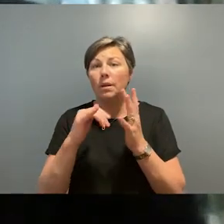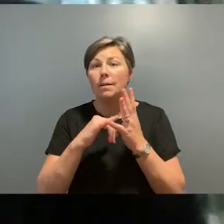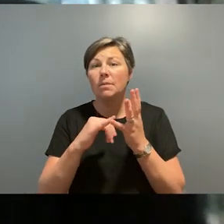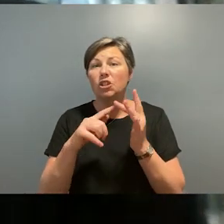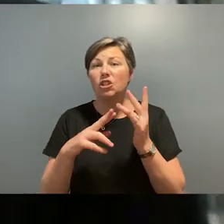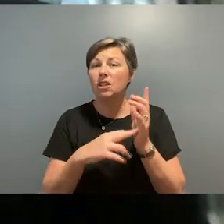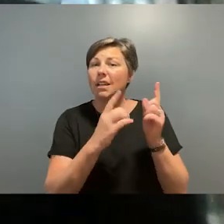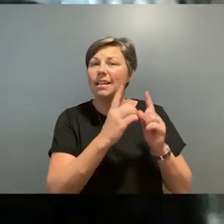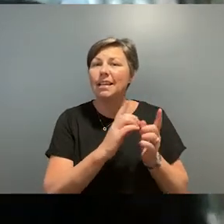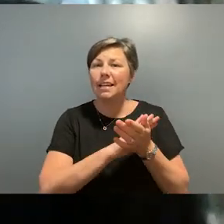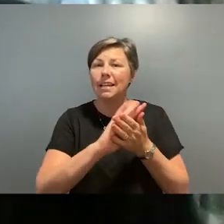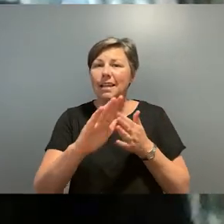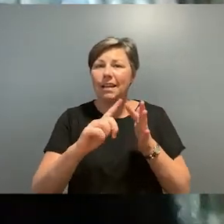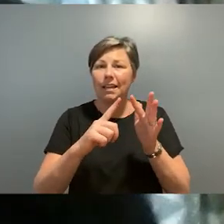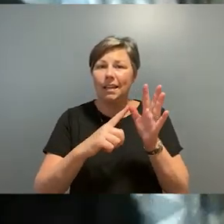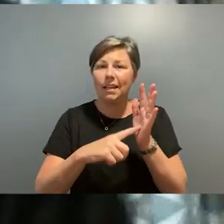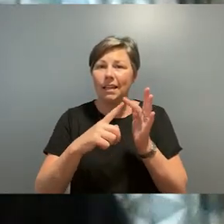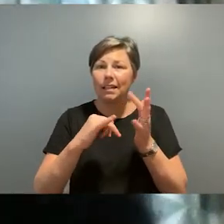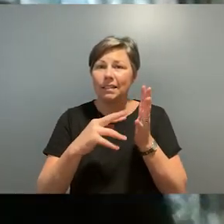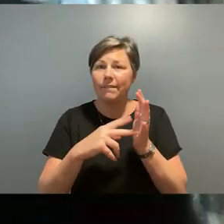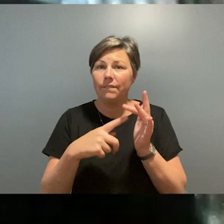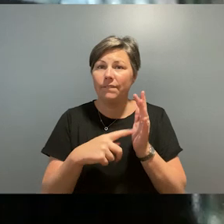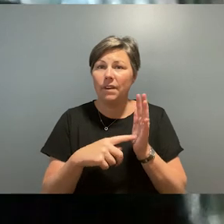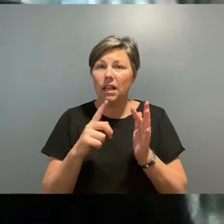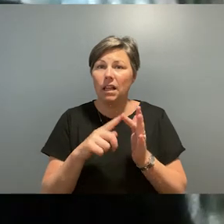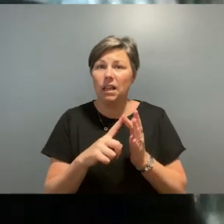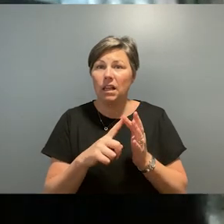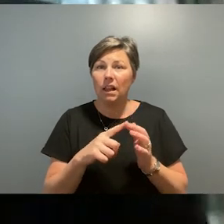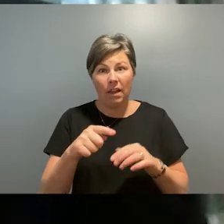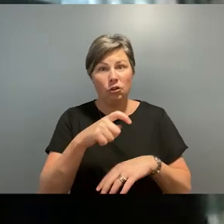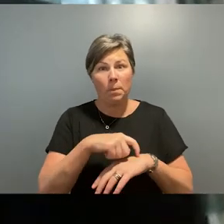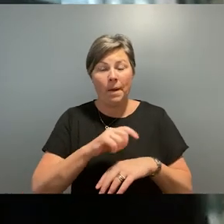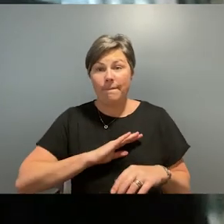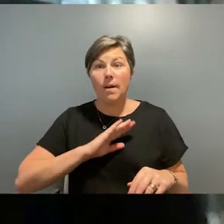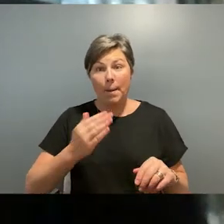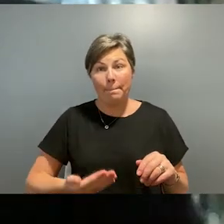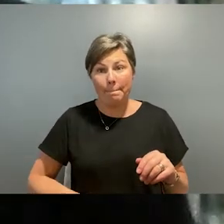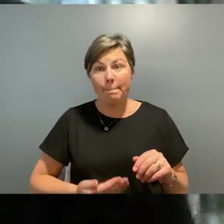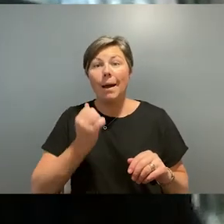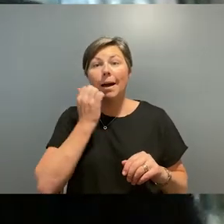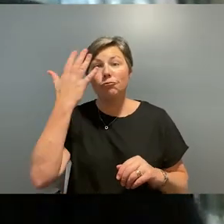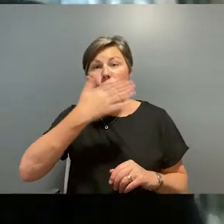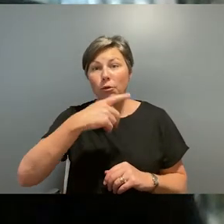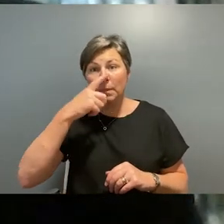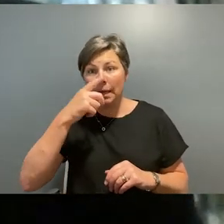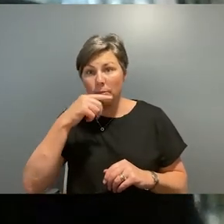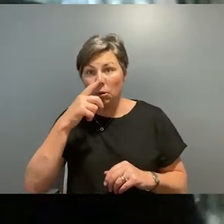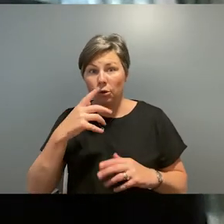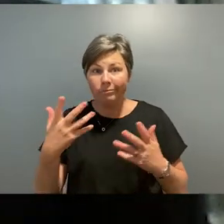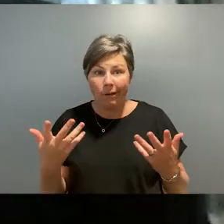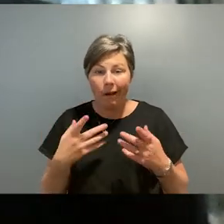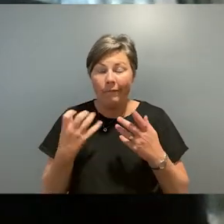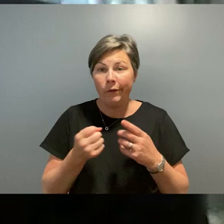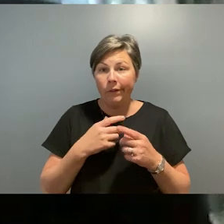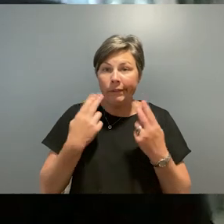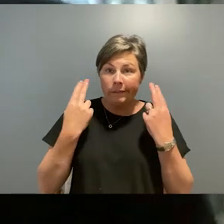which is now near the township of Healesville in the Arrow Valley, was a self-sufficient farm. It was where Aboriginal people had